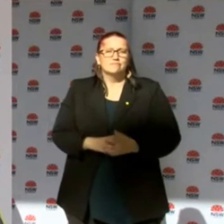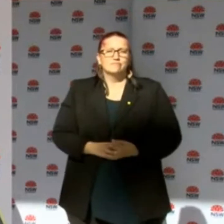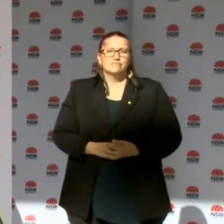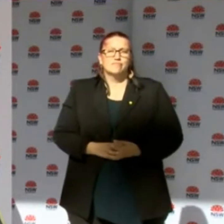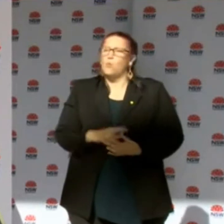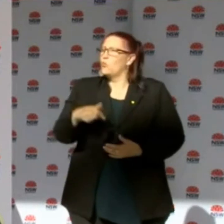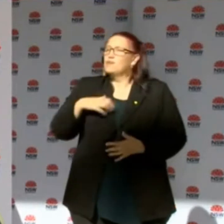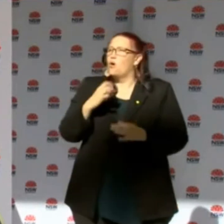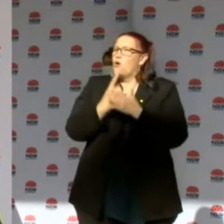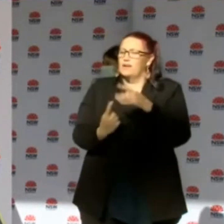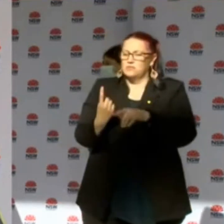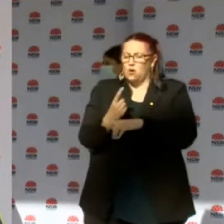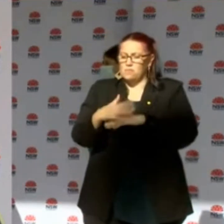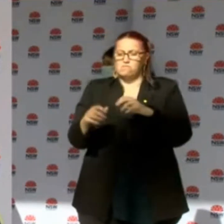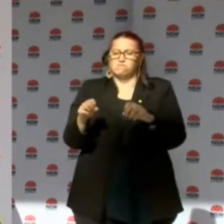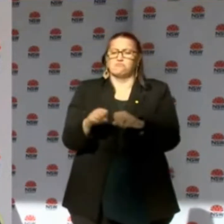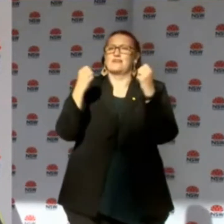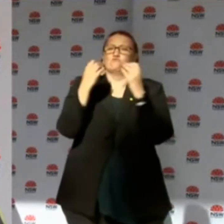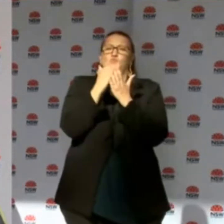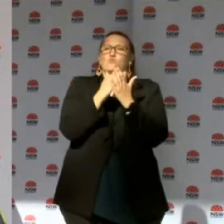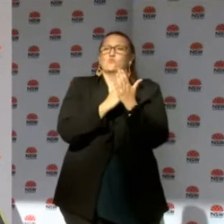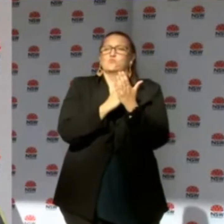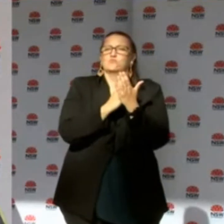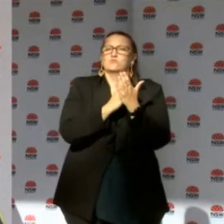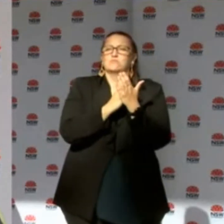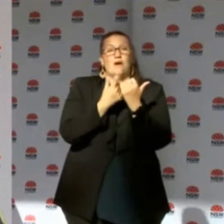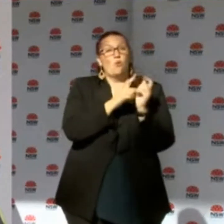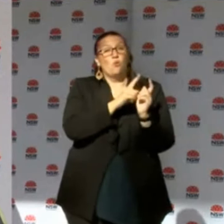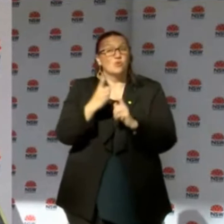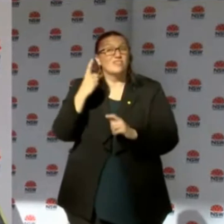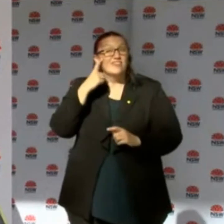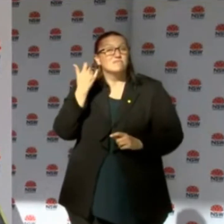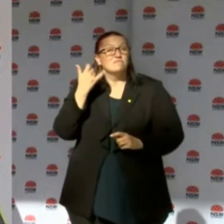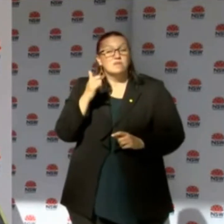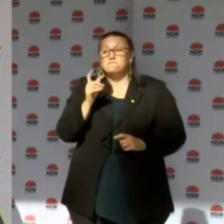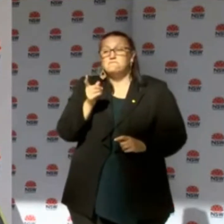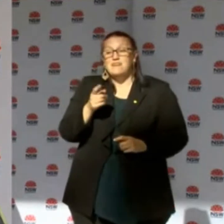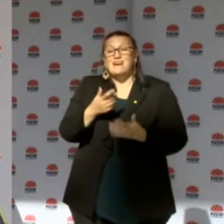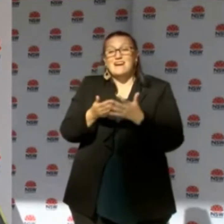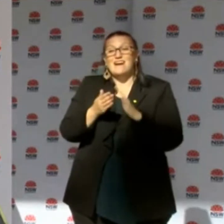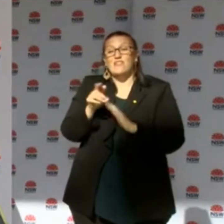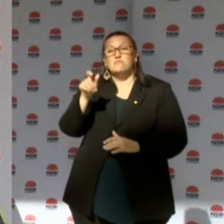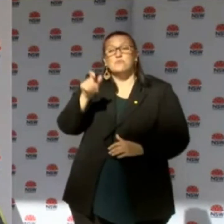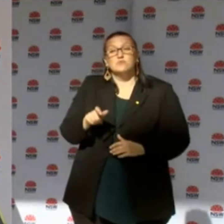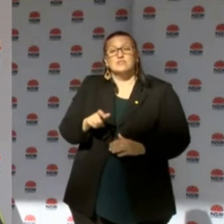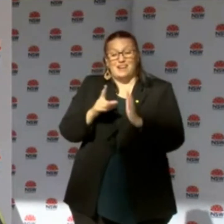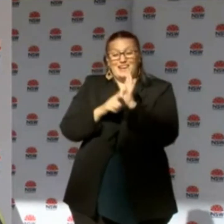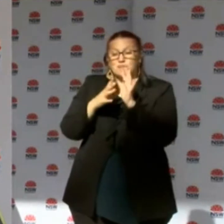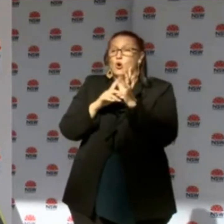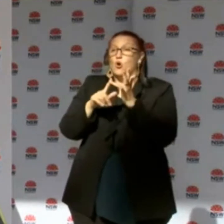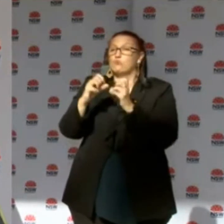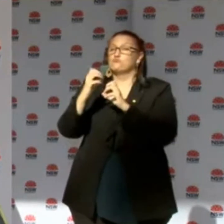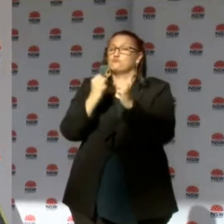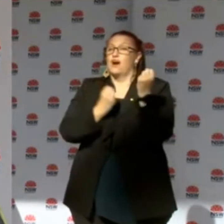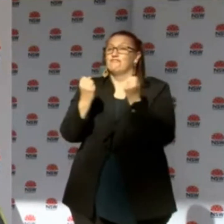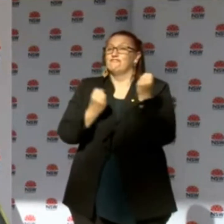breach of that transport order, but we're thinking now around how we look at these actions